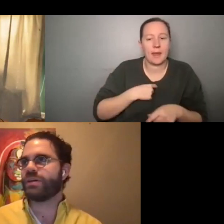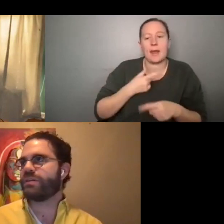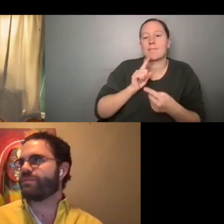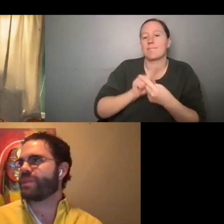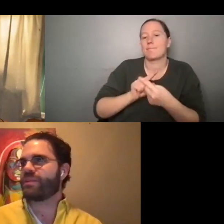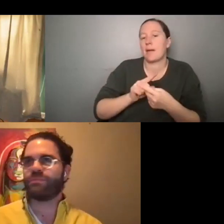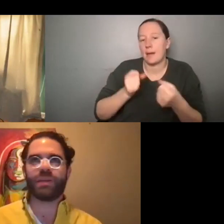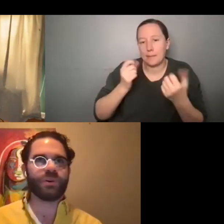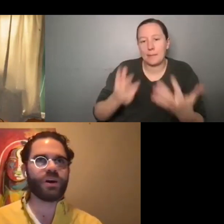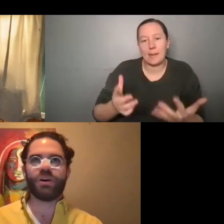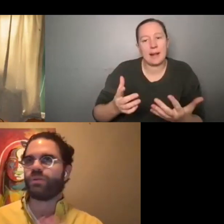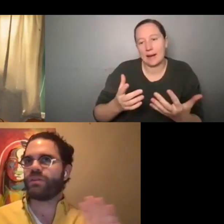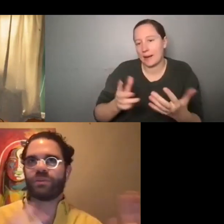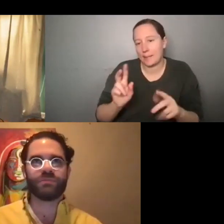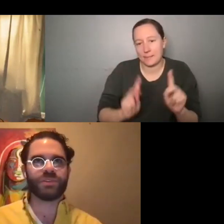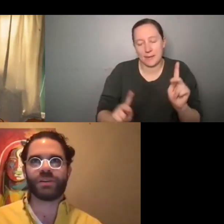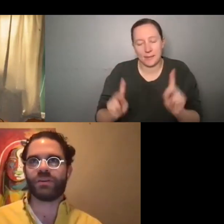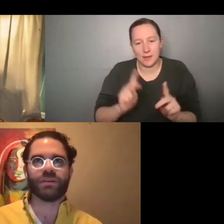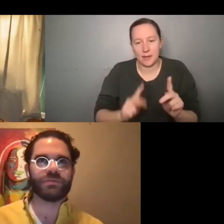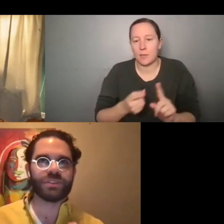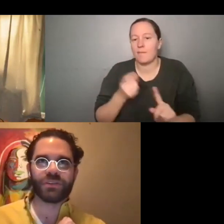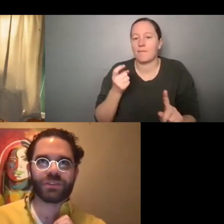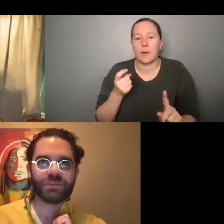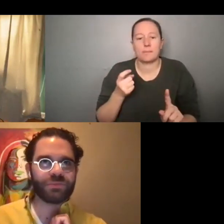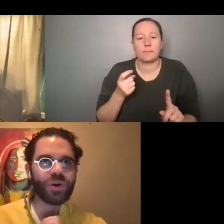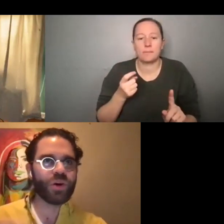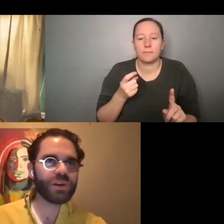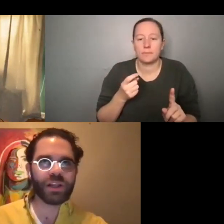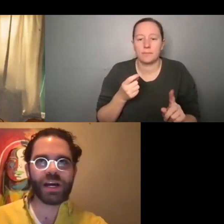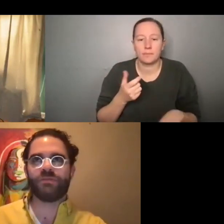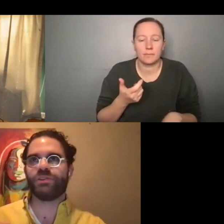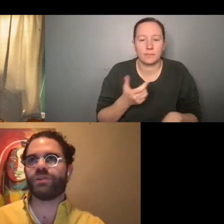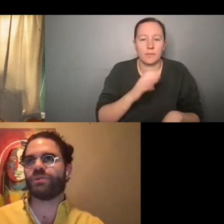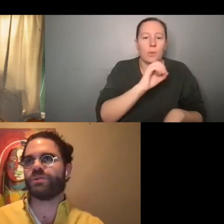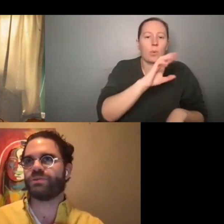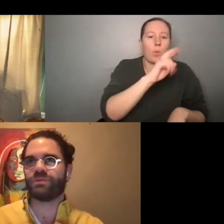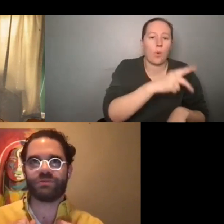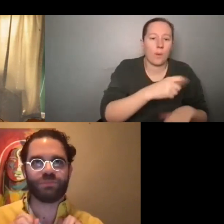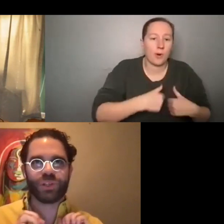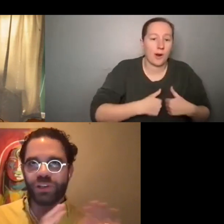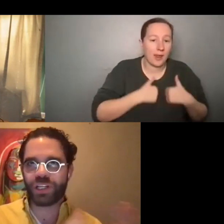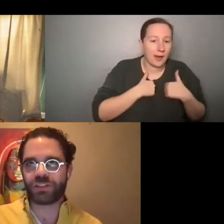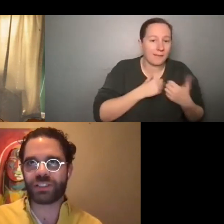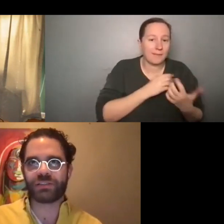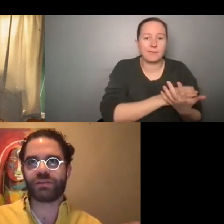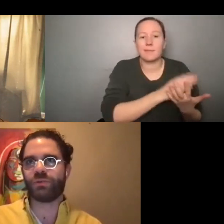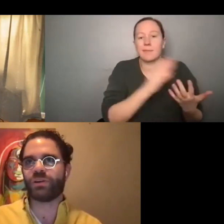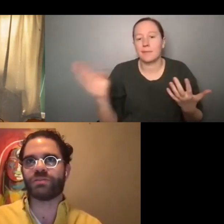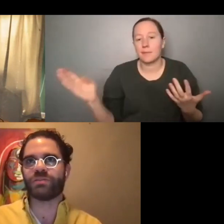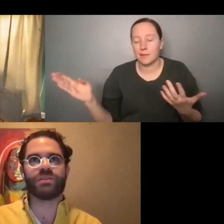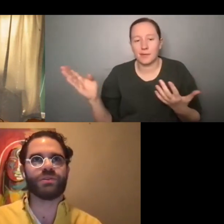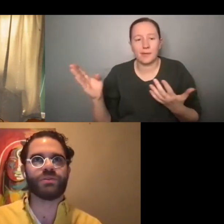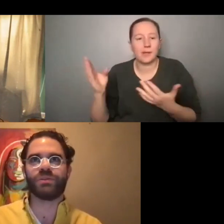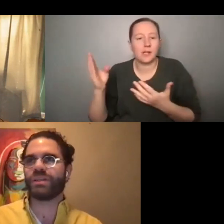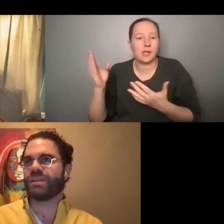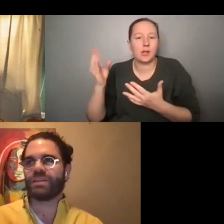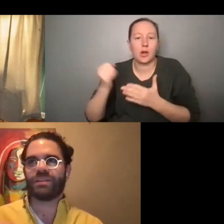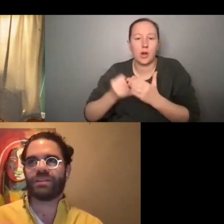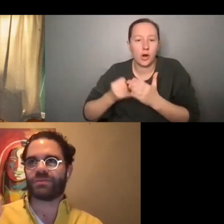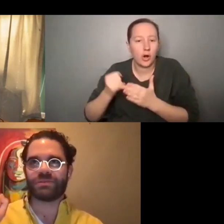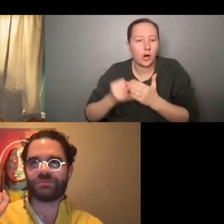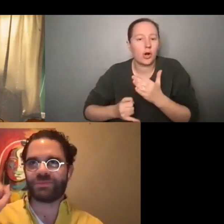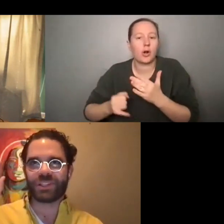you know, people all the way from, you know, you know, corporate life to purely artistic world to,